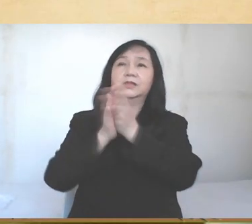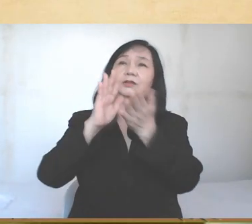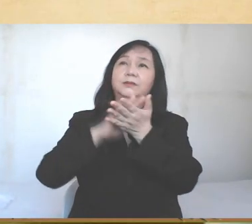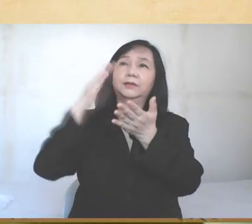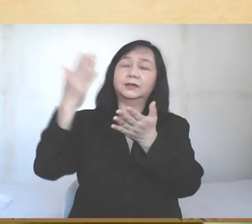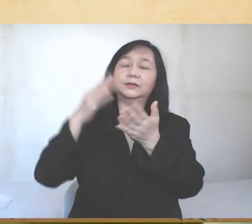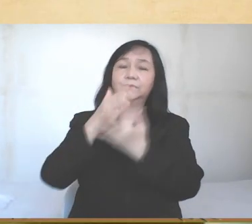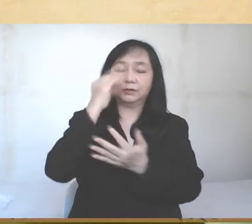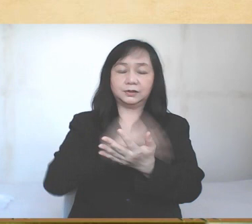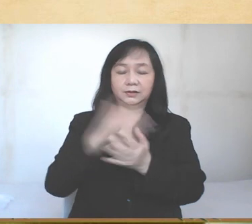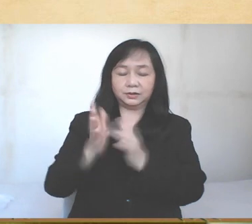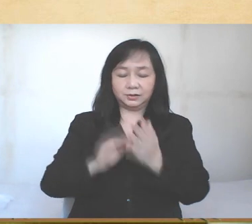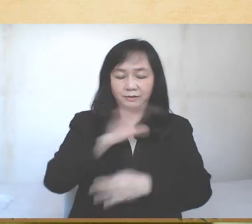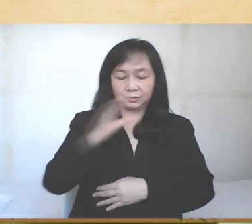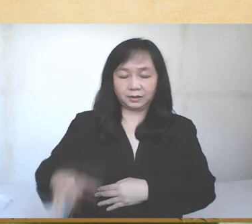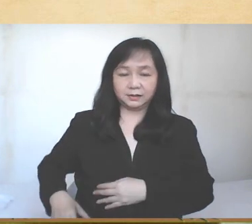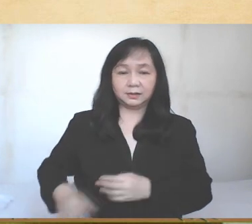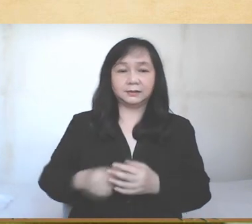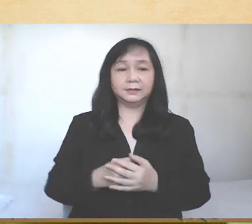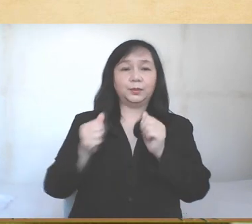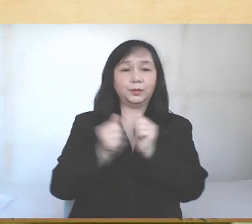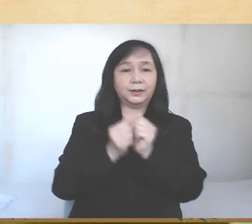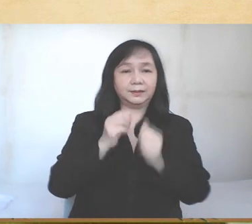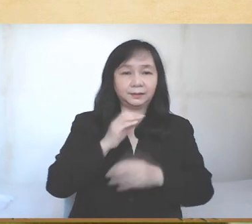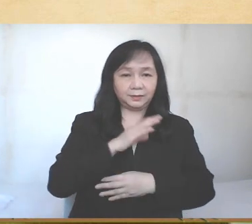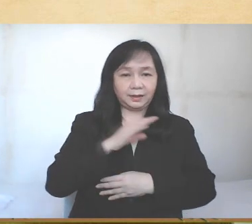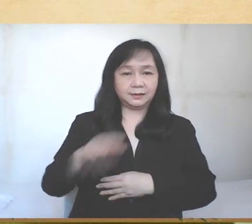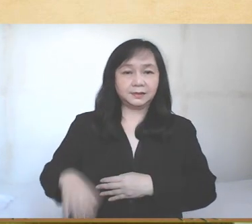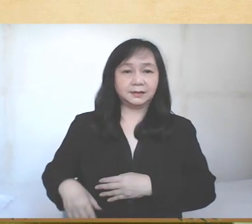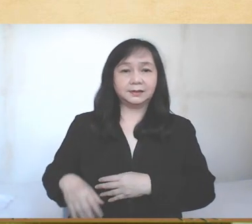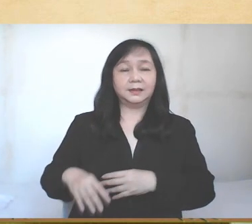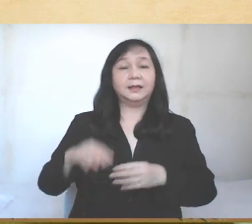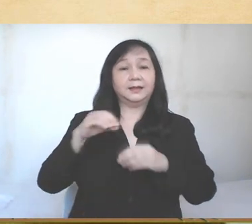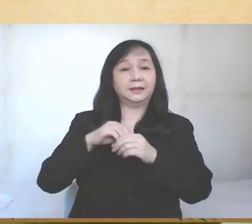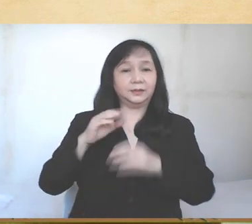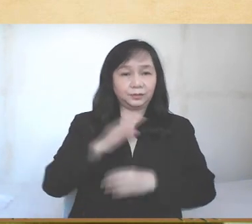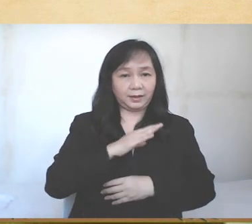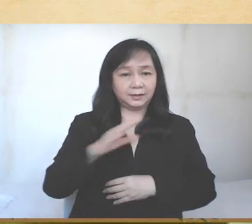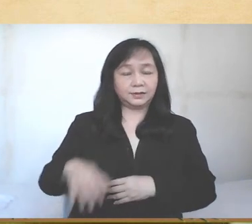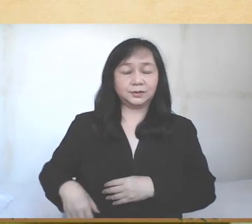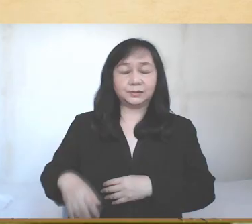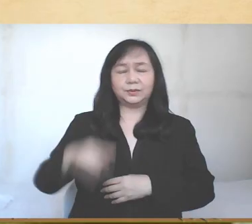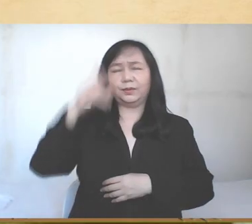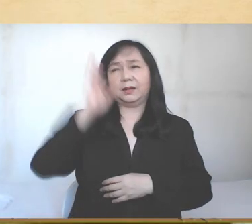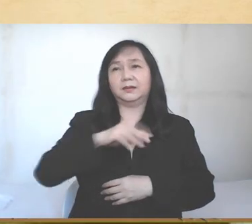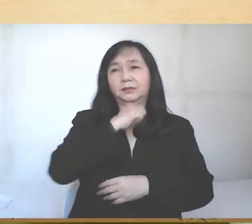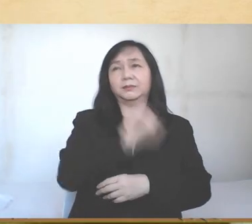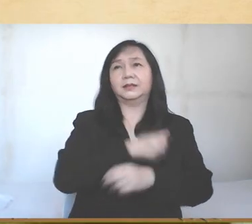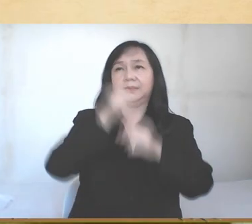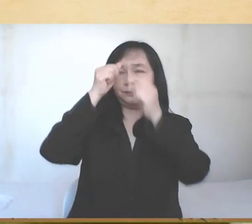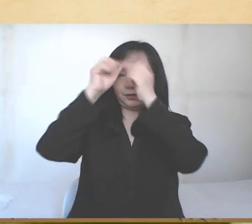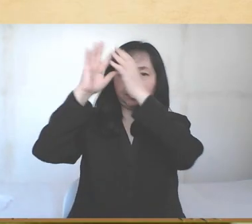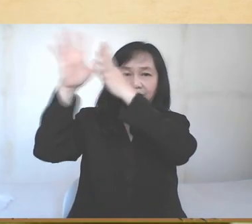eternal life, and may praise and glorify you through your Son, Jesus Christ, through him and with